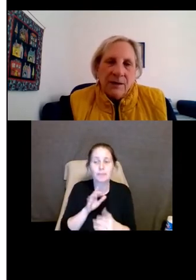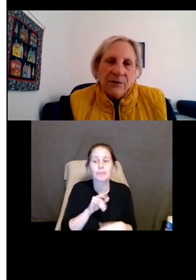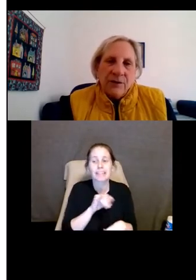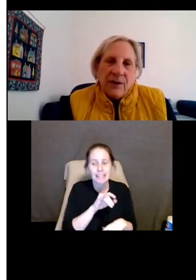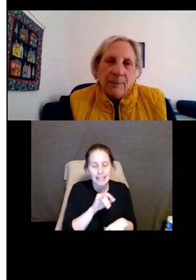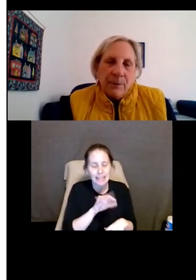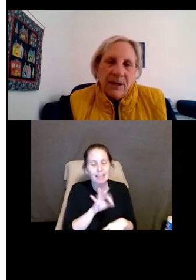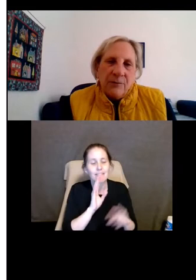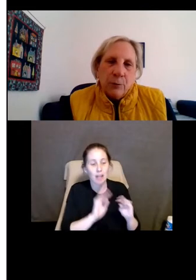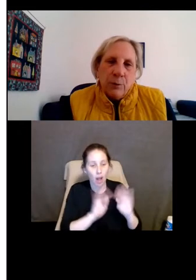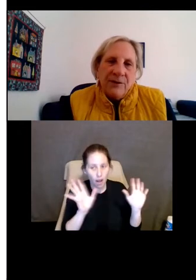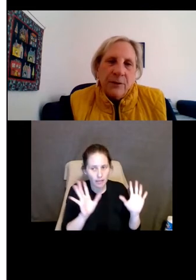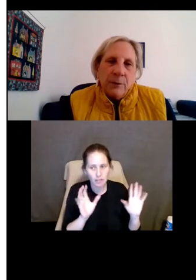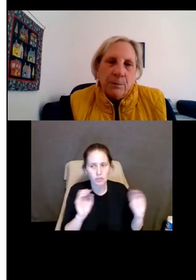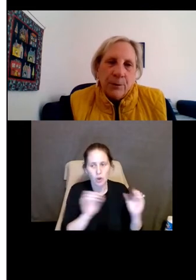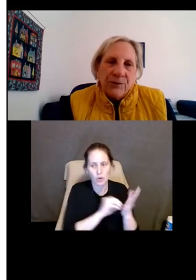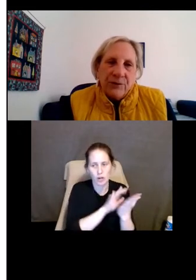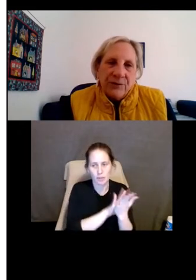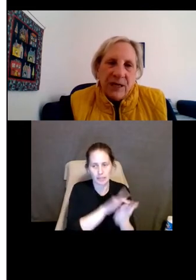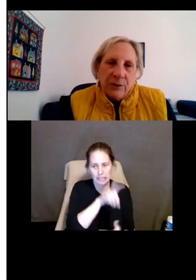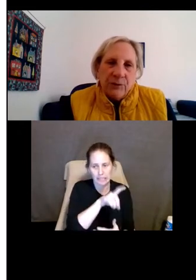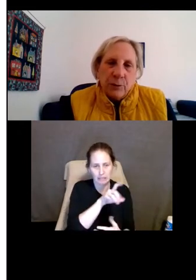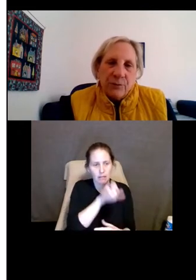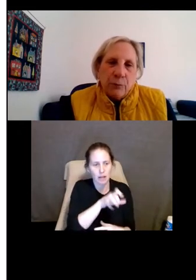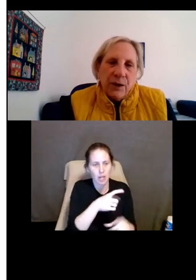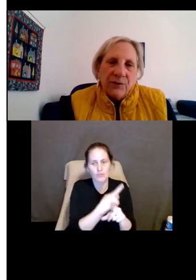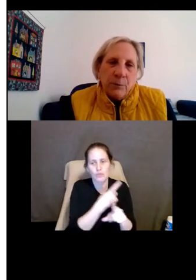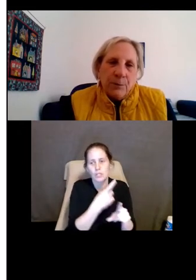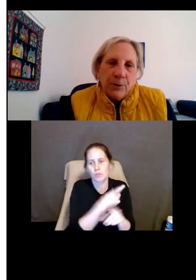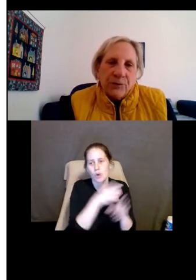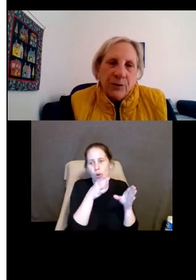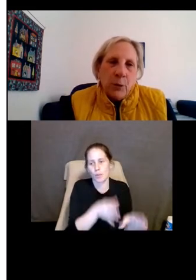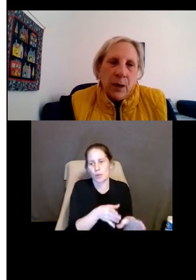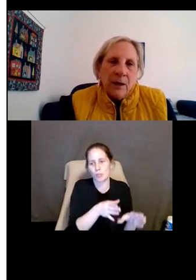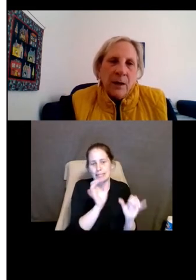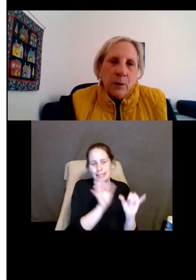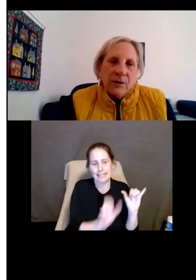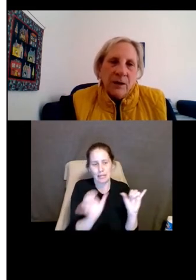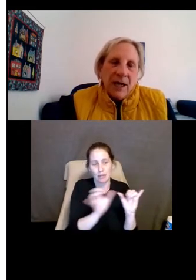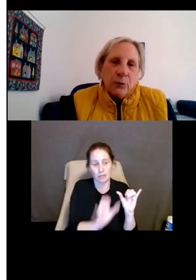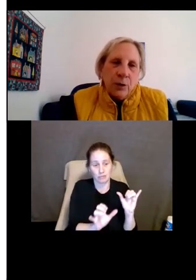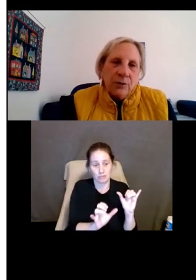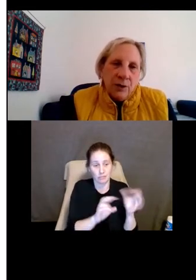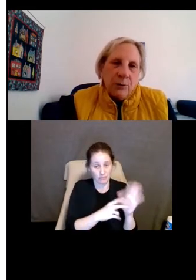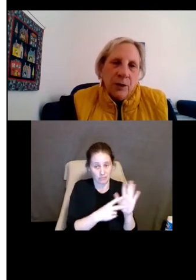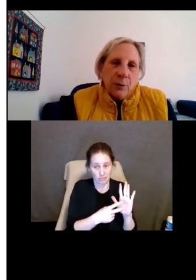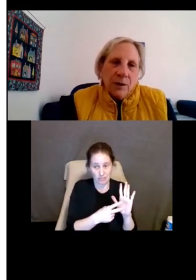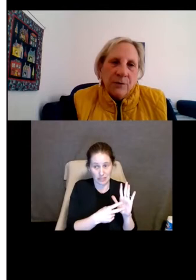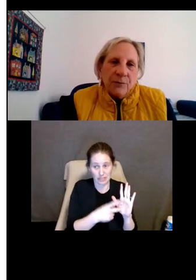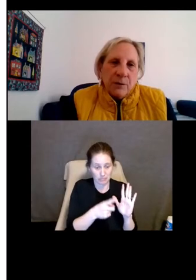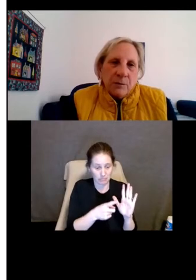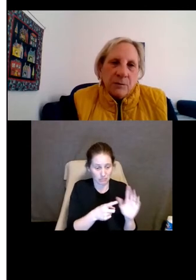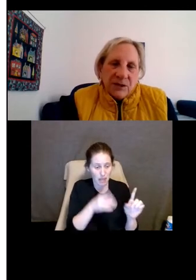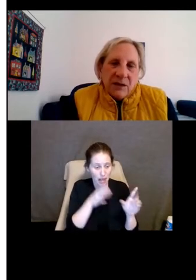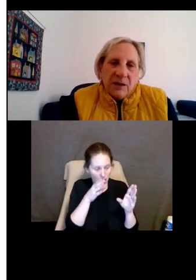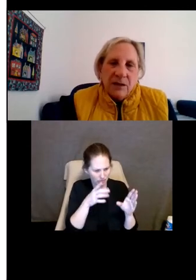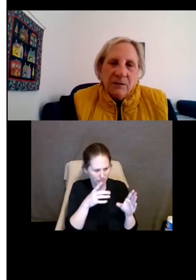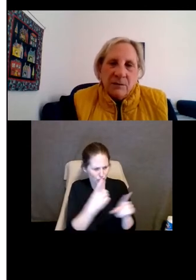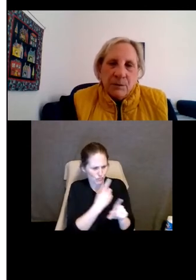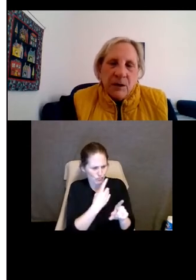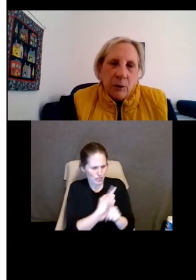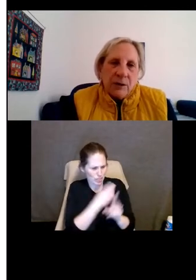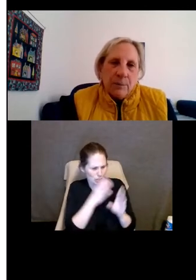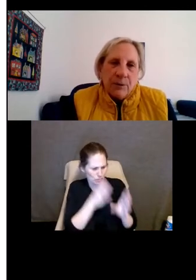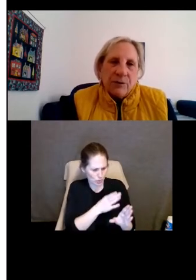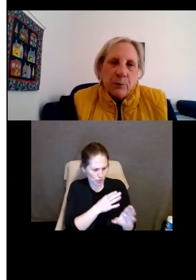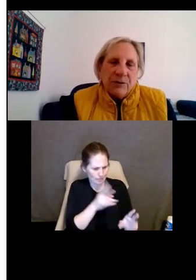And this is, I believe, a reasonable person standard. So if a reasonable person knowing what the landlord knew would have known that